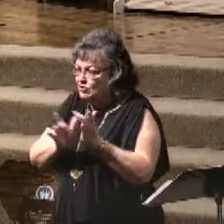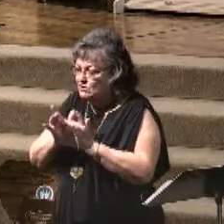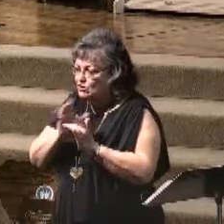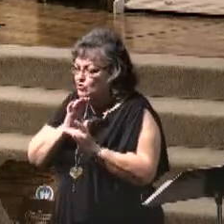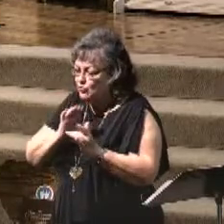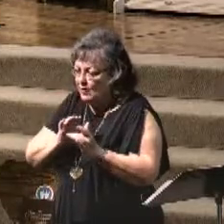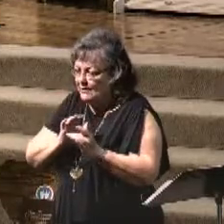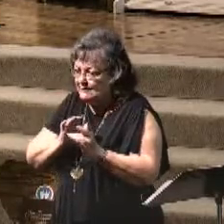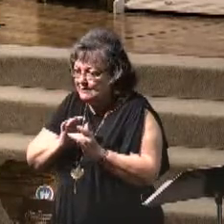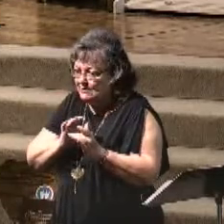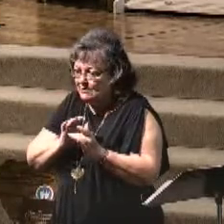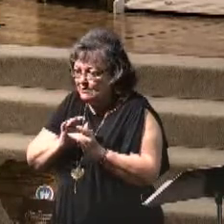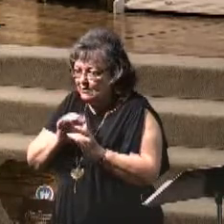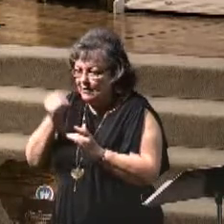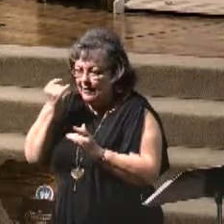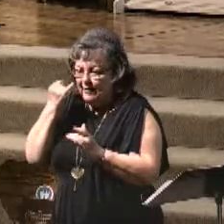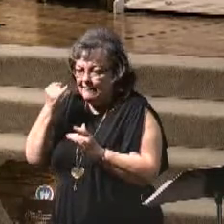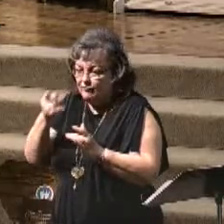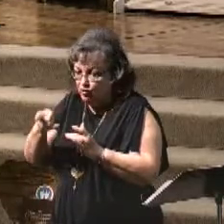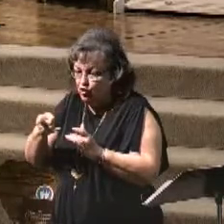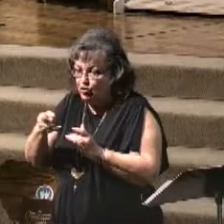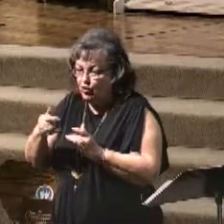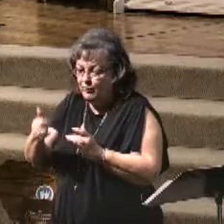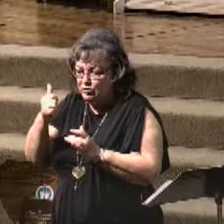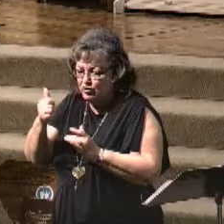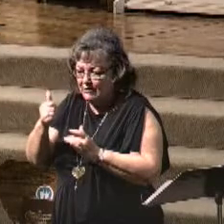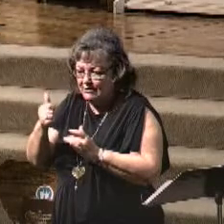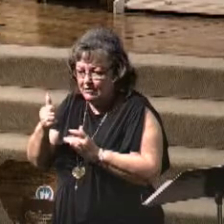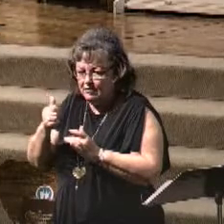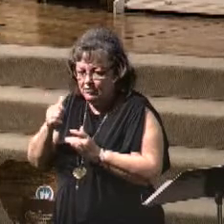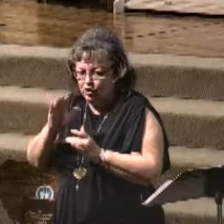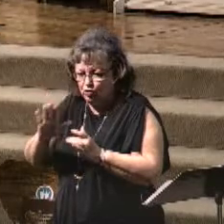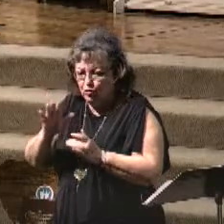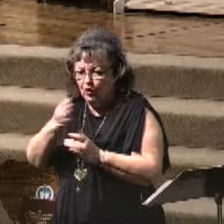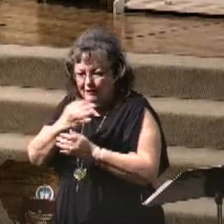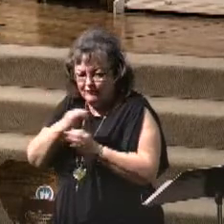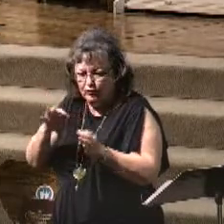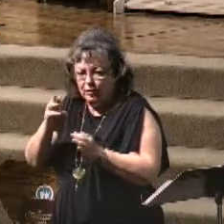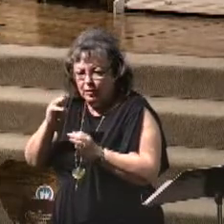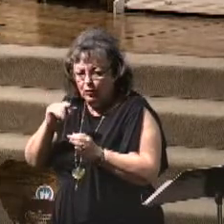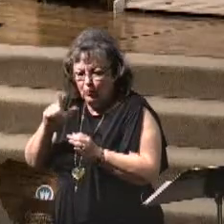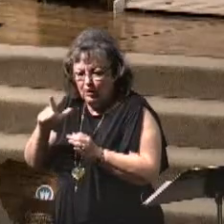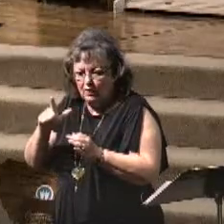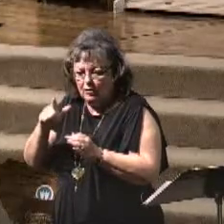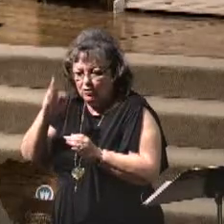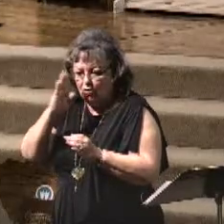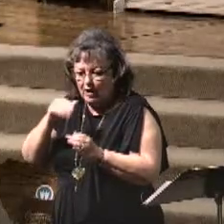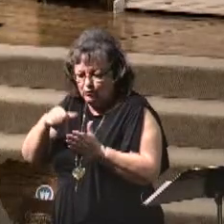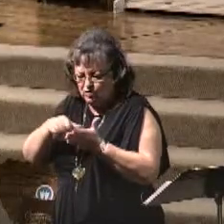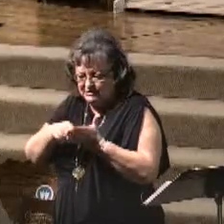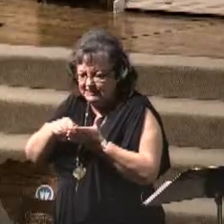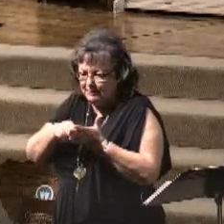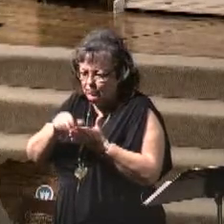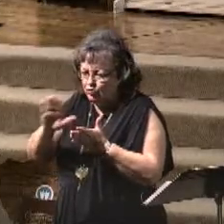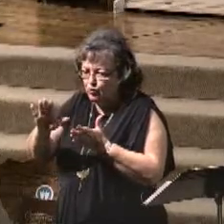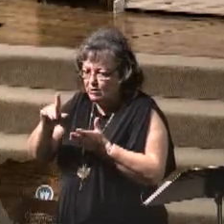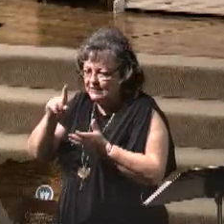and if you have rejected it of your own free will, that God will seal your decision.